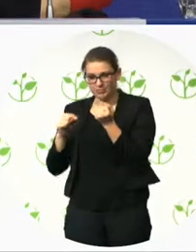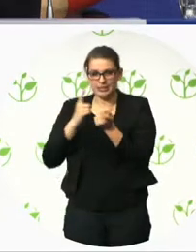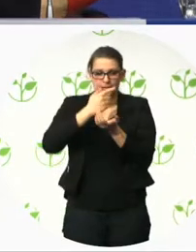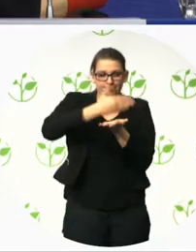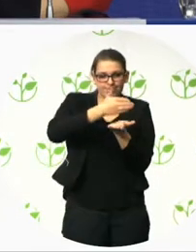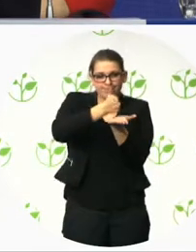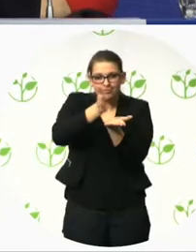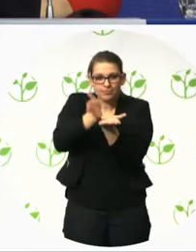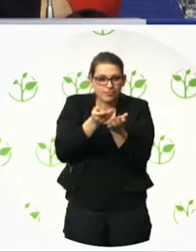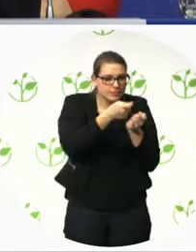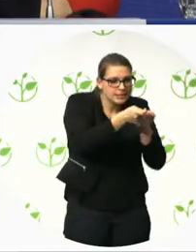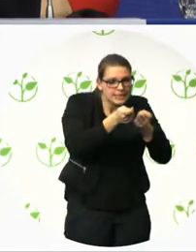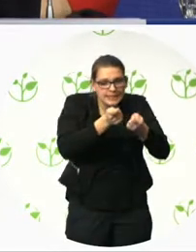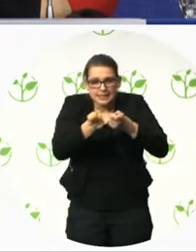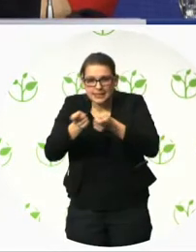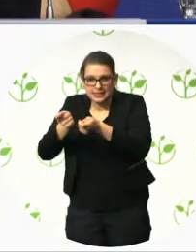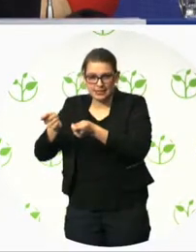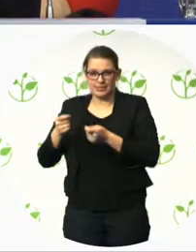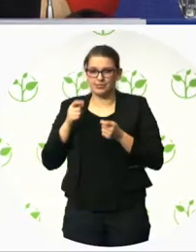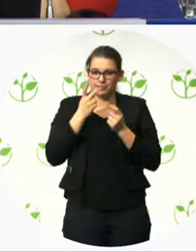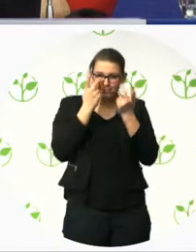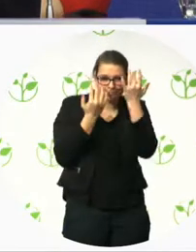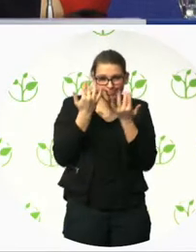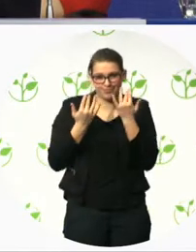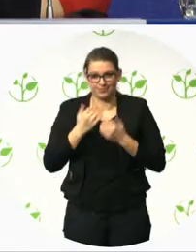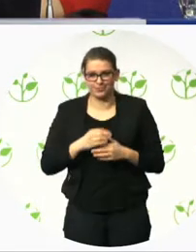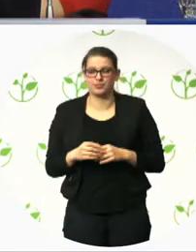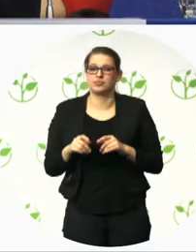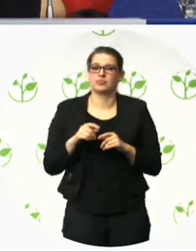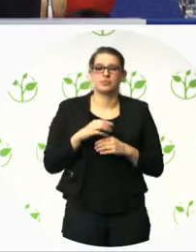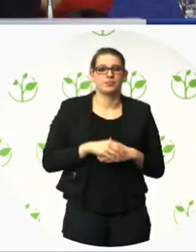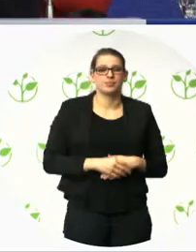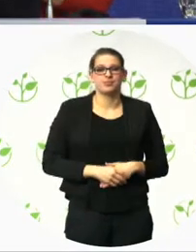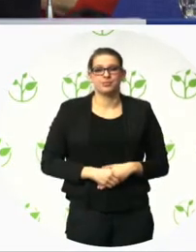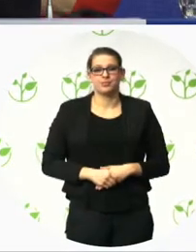had, I think, about 3 million euro extra in the budget.